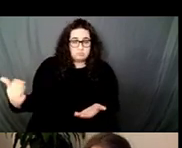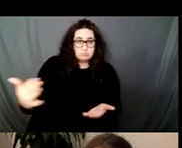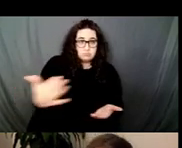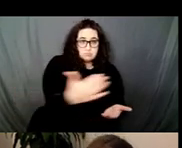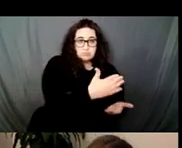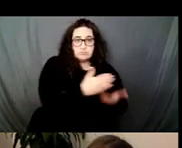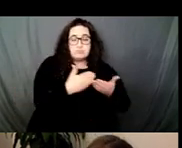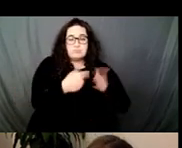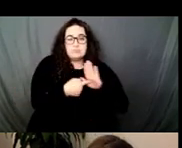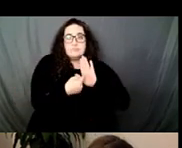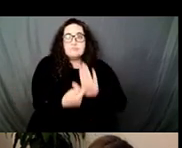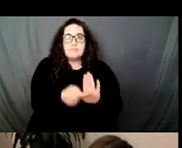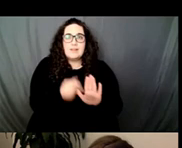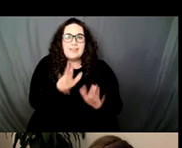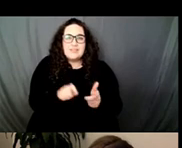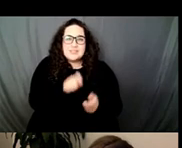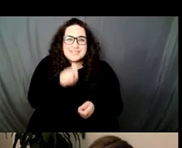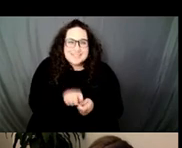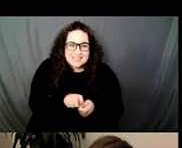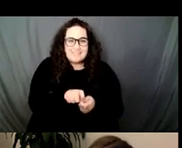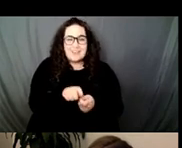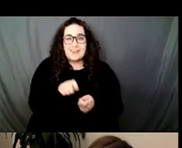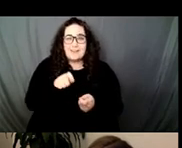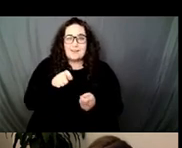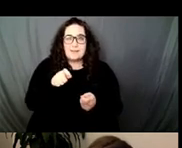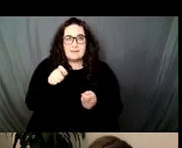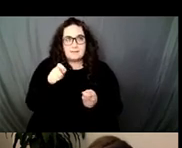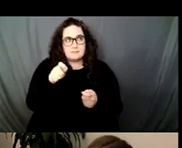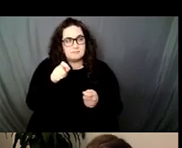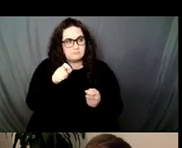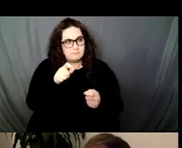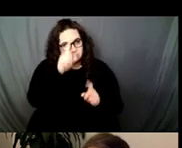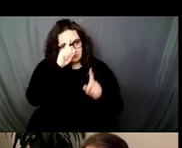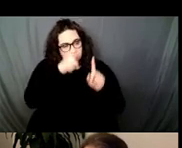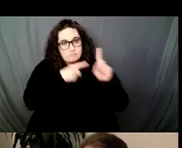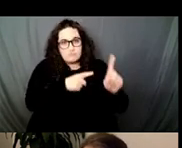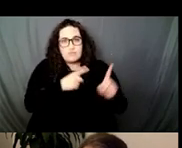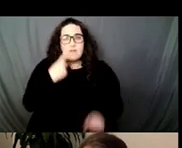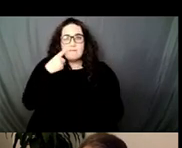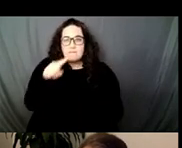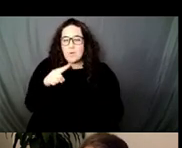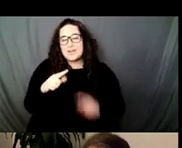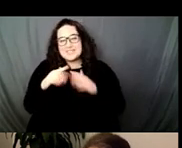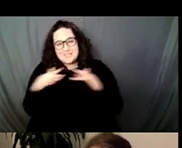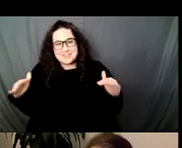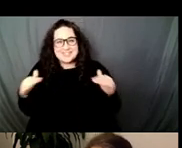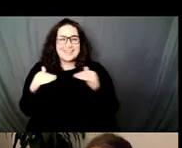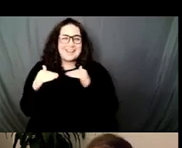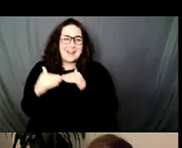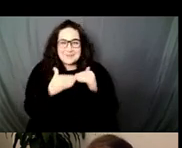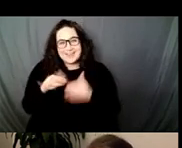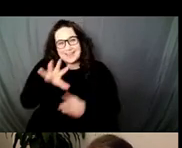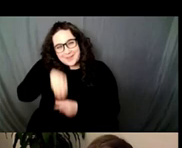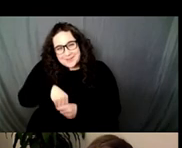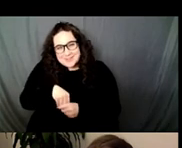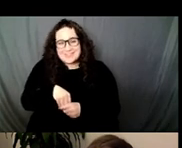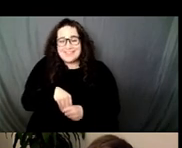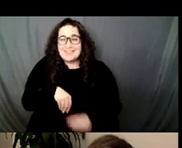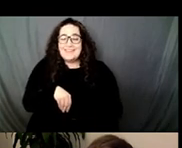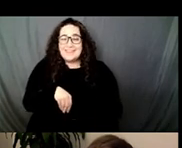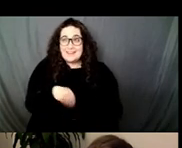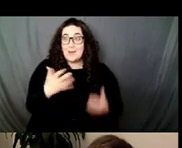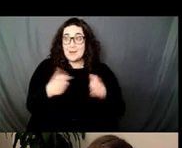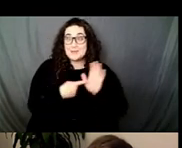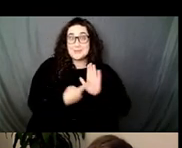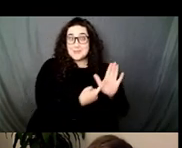institution's commitment to niche consumerist corporate values of diversity, equity, and inclusion. One understands why